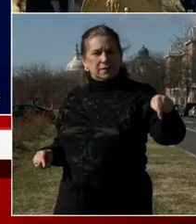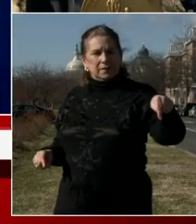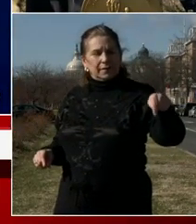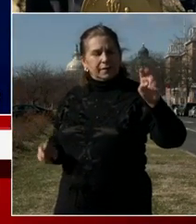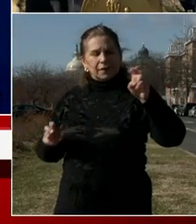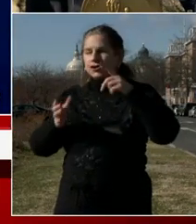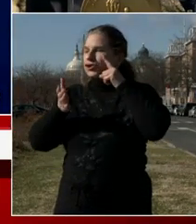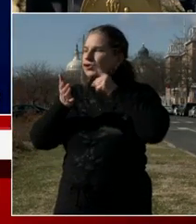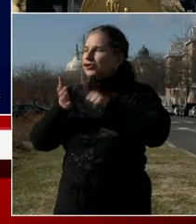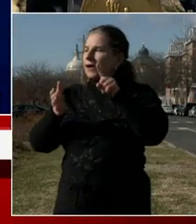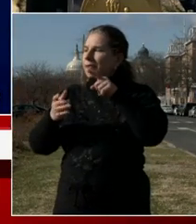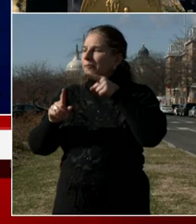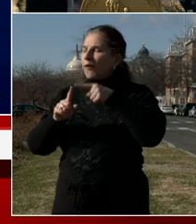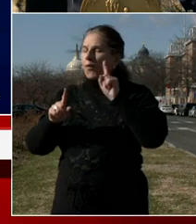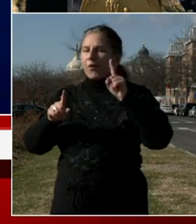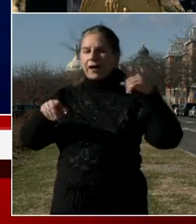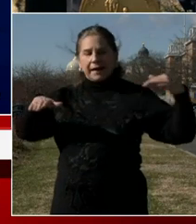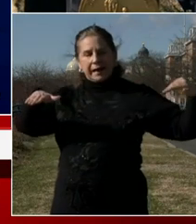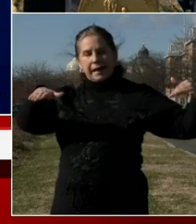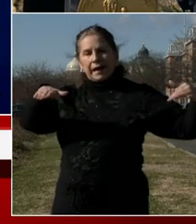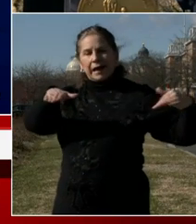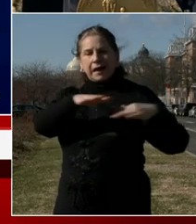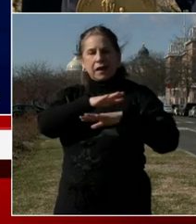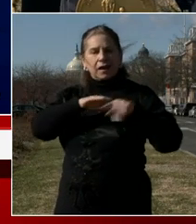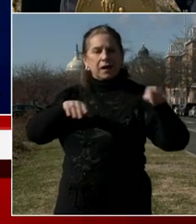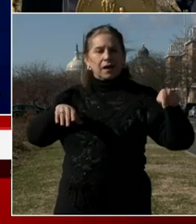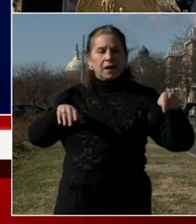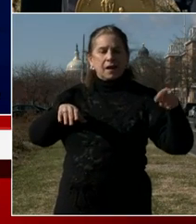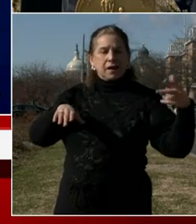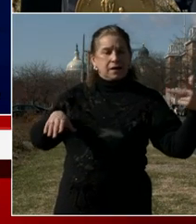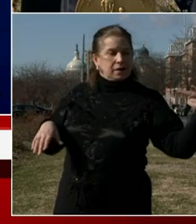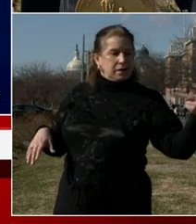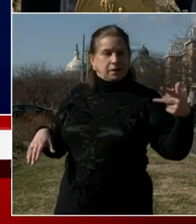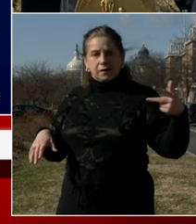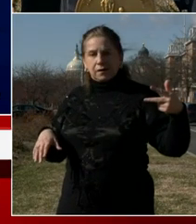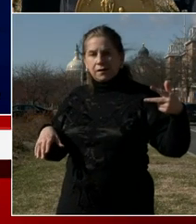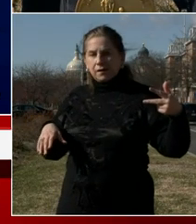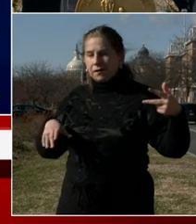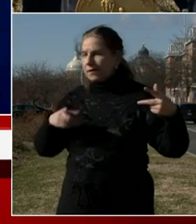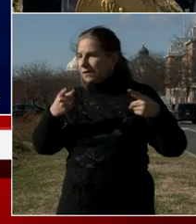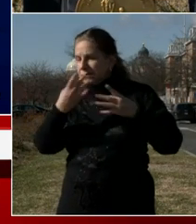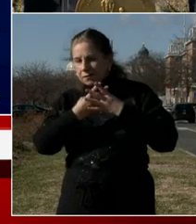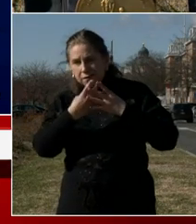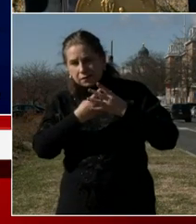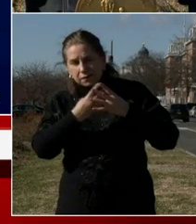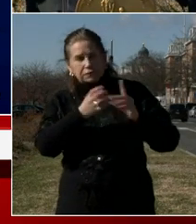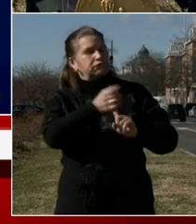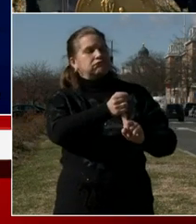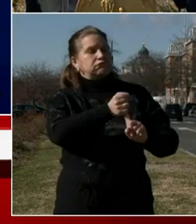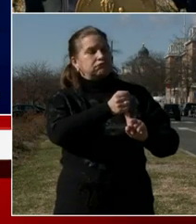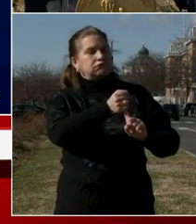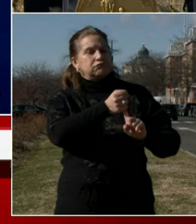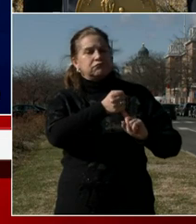sweeping vehicles. We're checking vehicles. There are people who have to go through certain security protocols in order to gain access to the